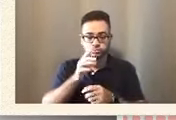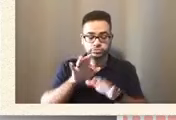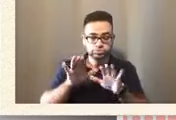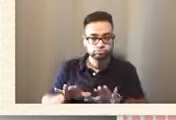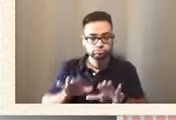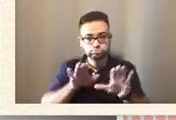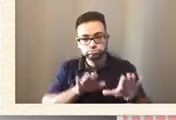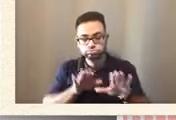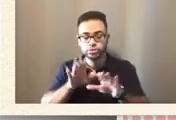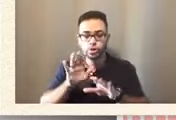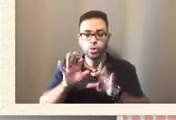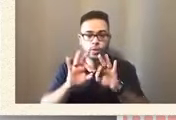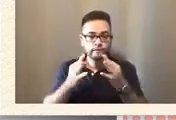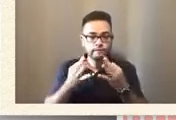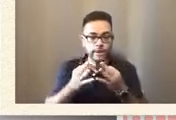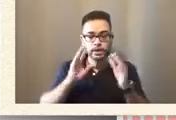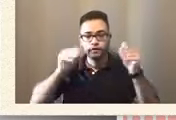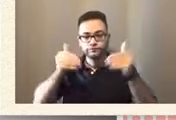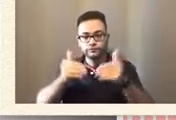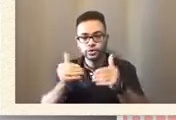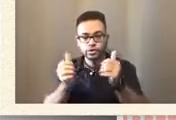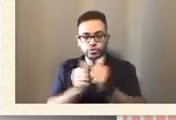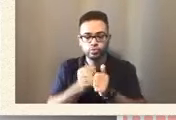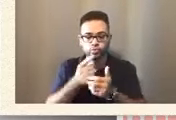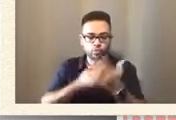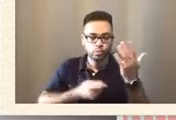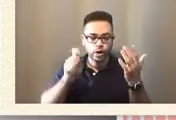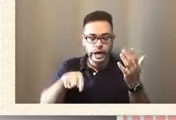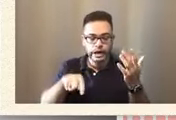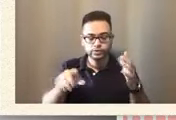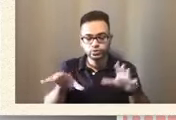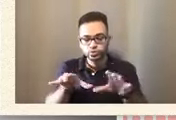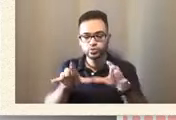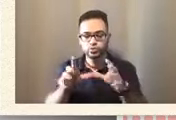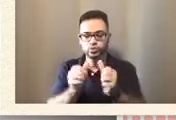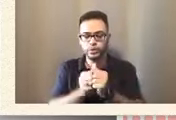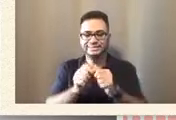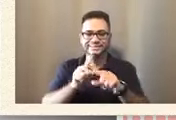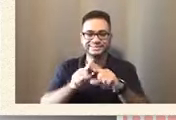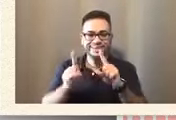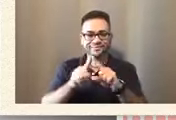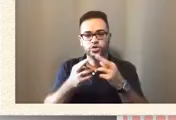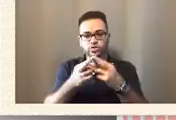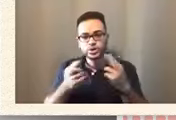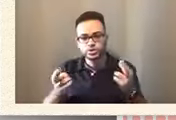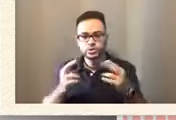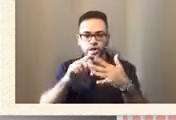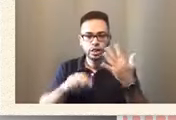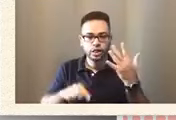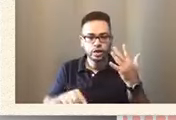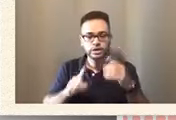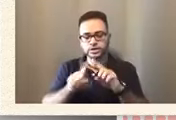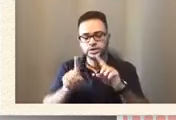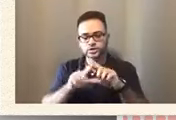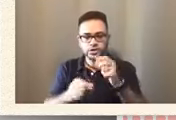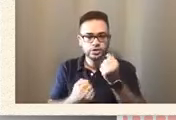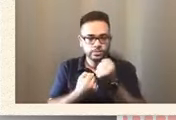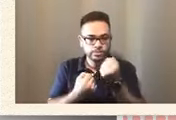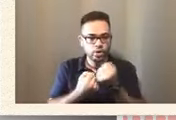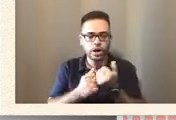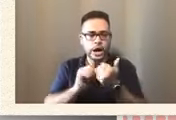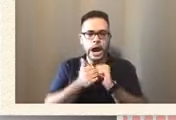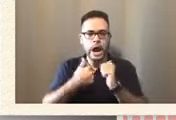focused on what we have to do? And with the lack of different resources, cetera, and different supports, how are we doing, ladies?